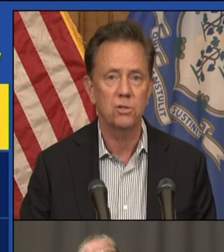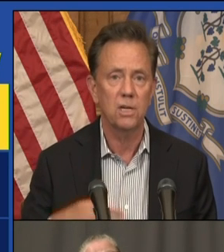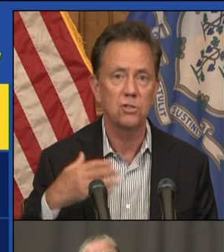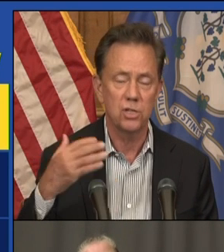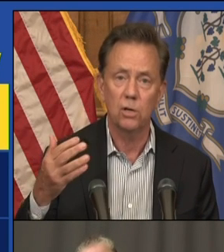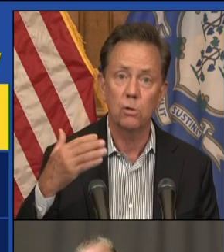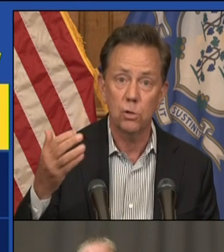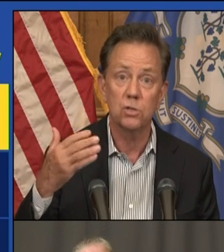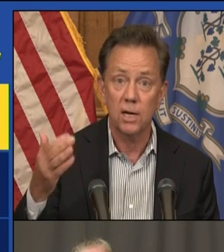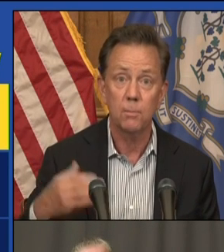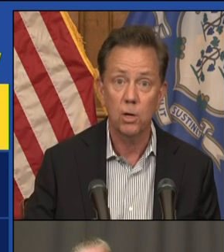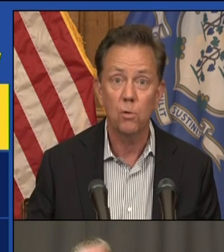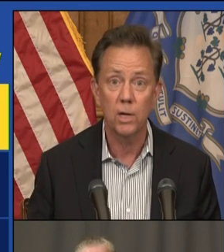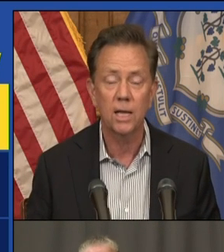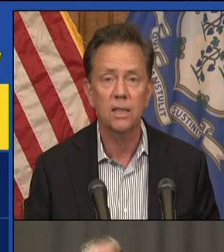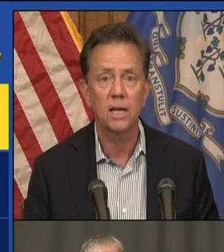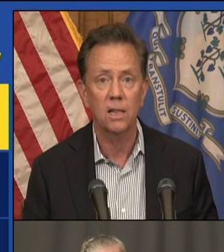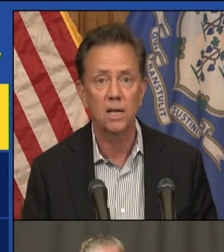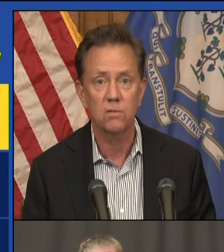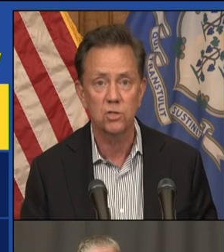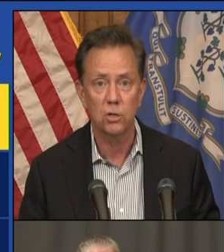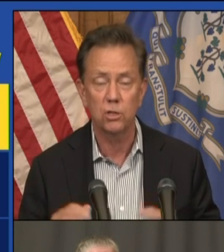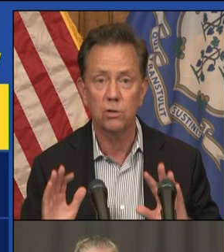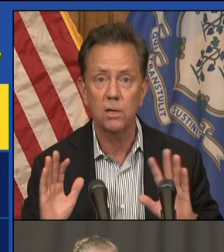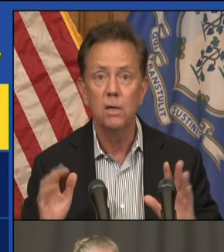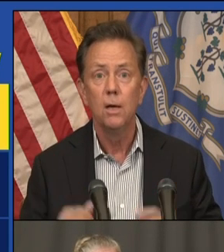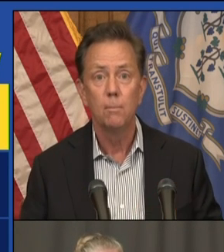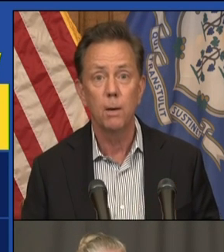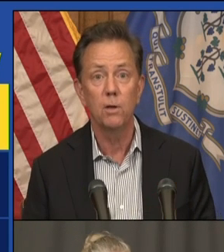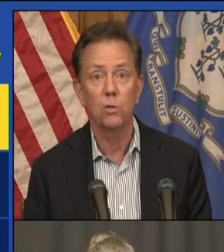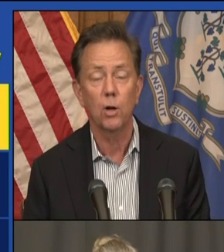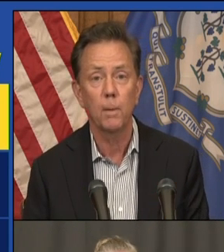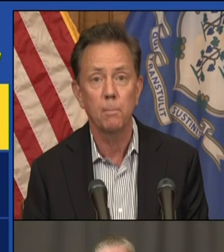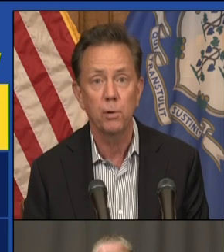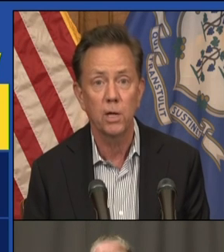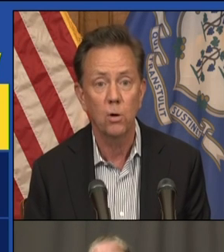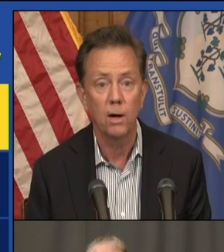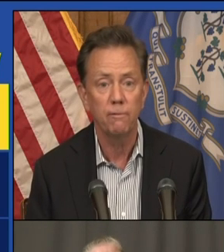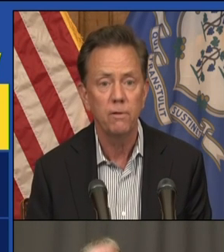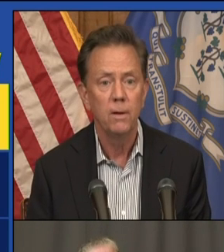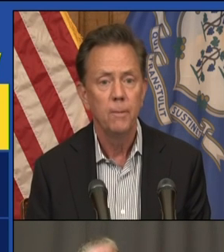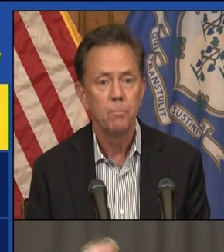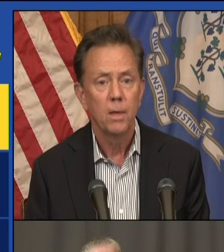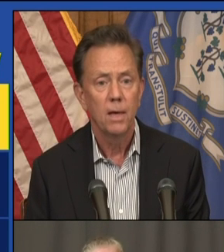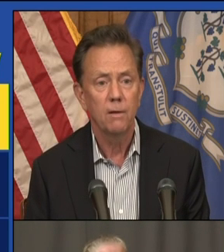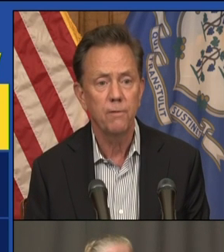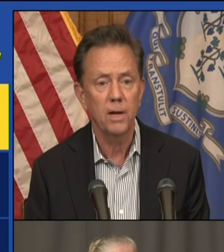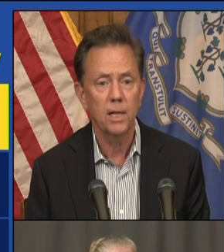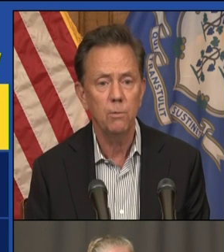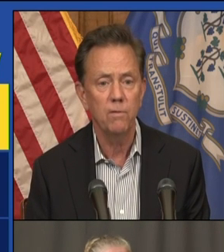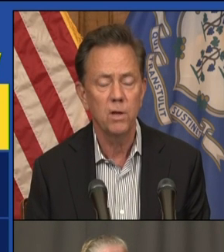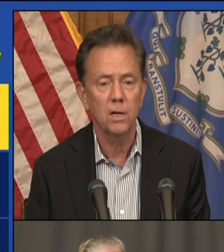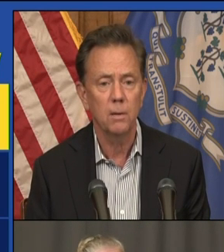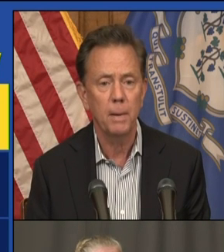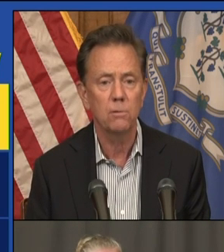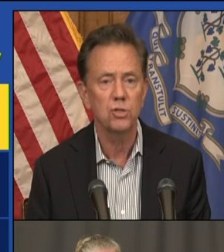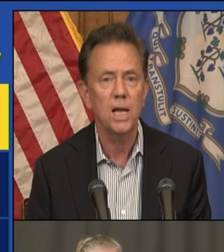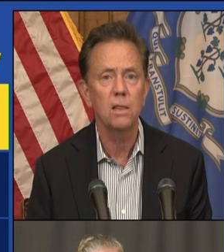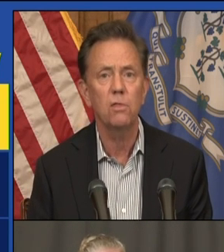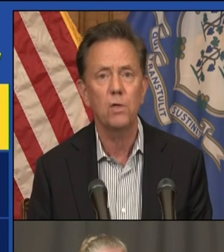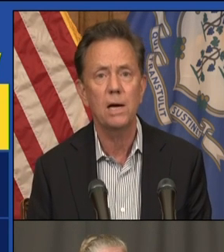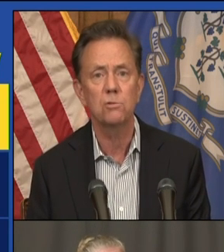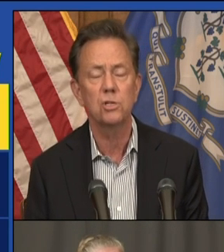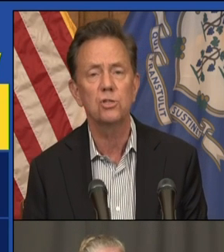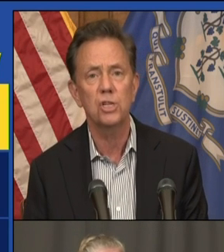capacity. Still a good time to go in and get that elective surgery. Maybe you thought about putting off. And finally, we've done about